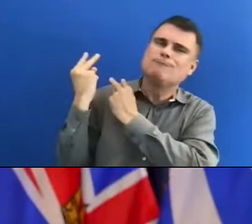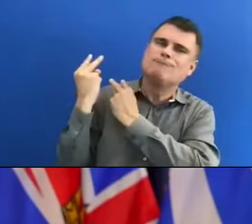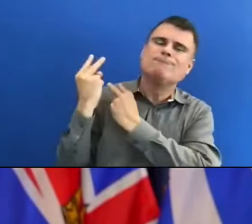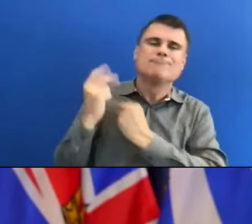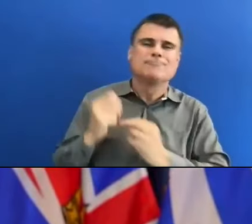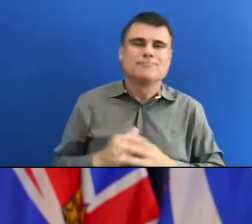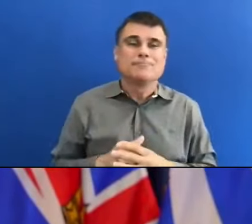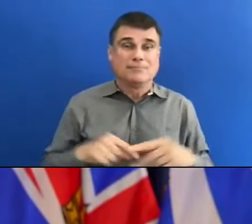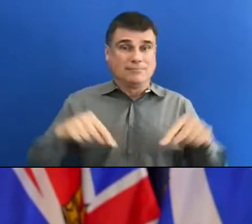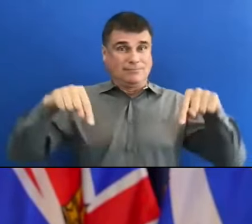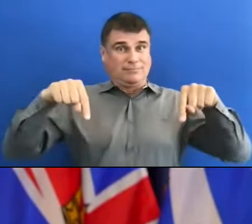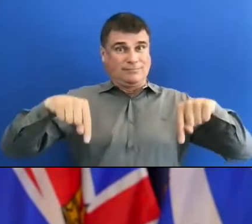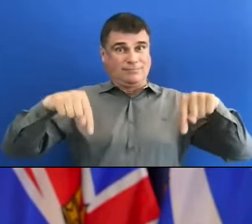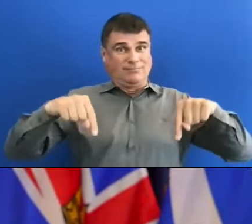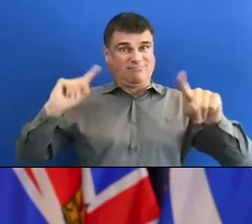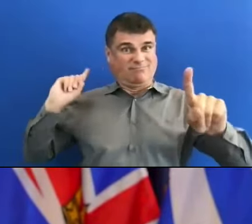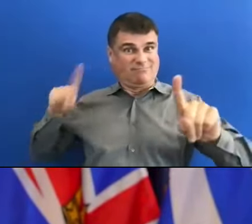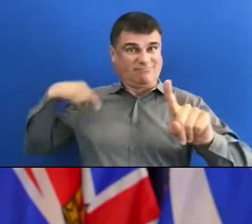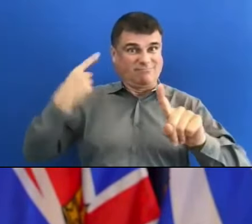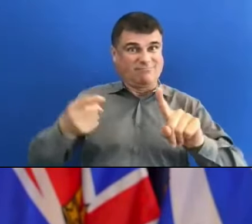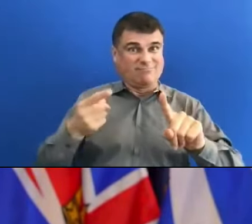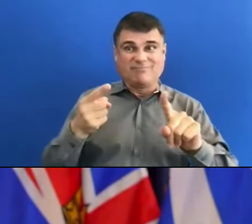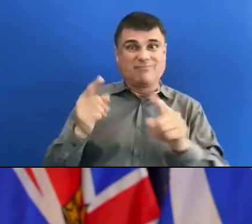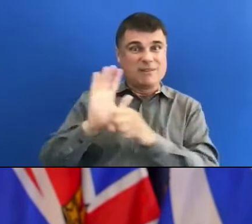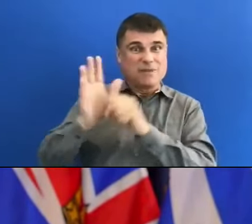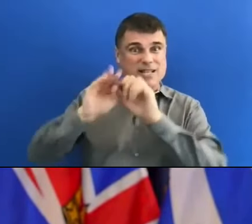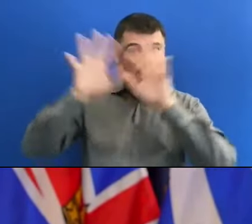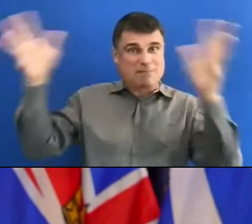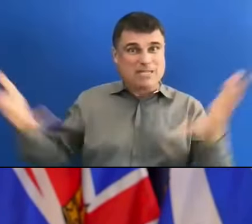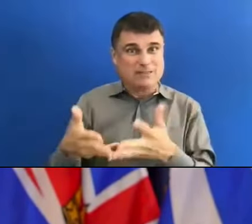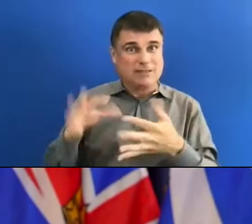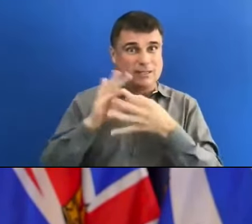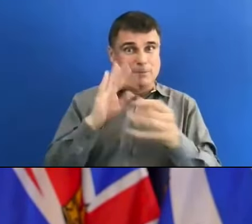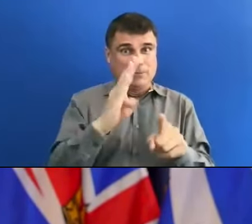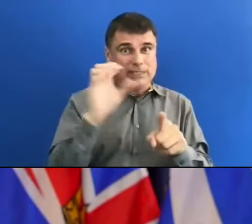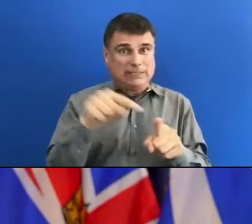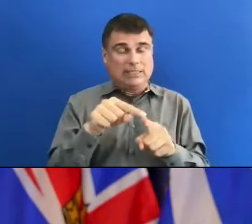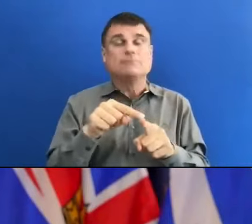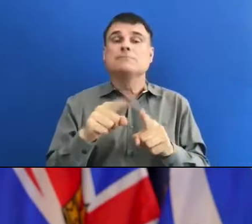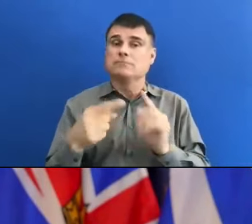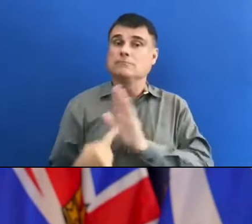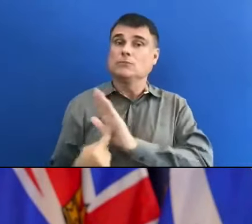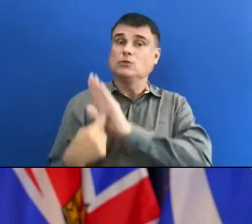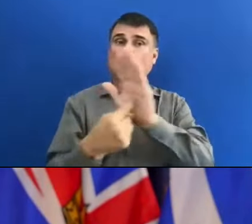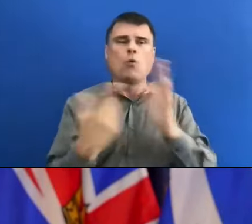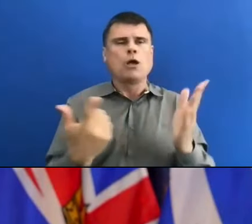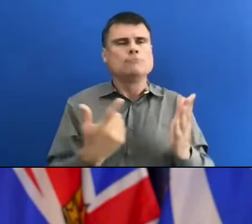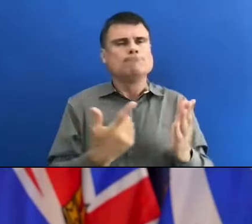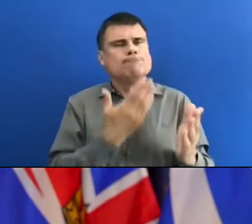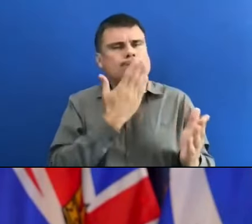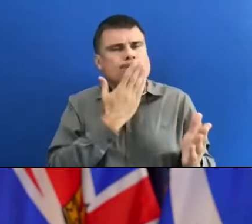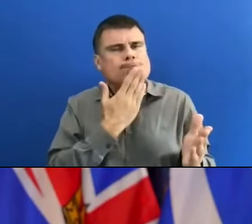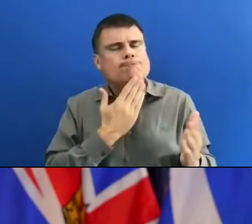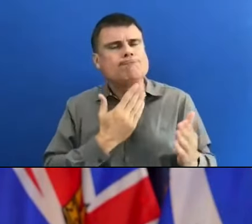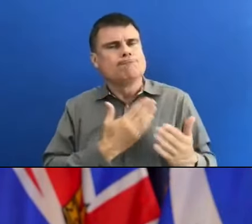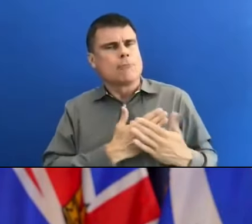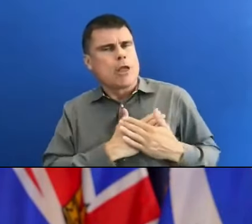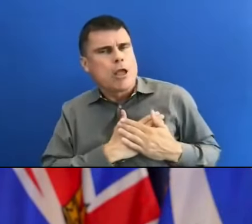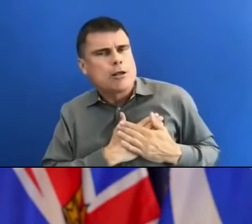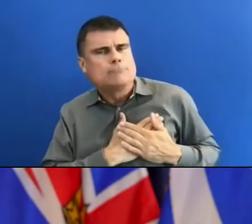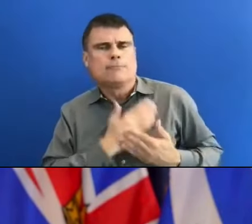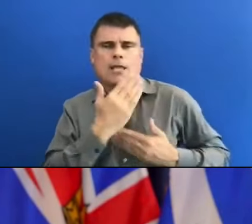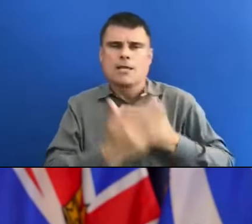in BC we have shown each other generosity, empathy, knowing compassion and kindness and we have been tested.